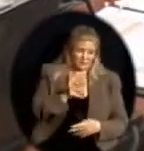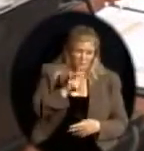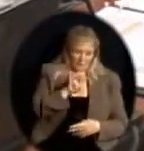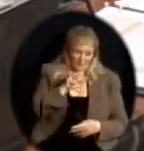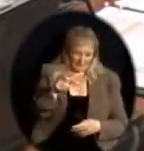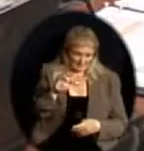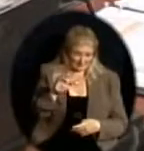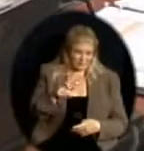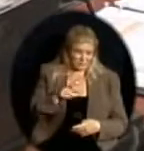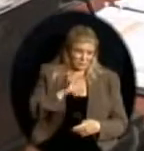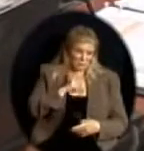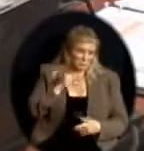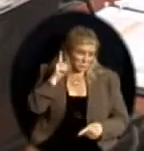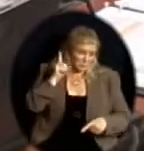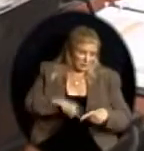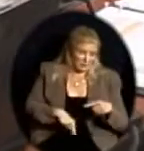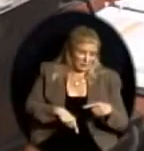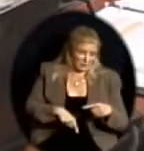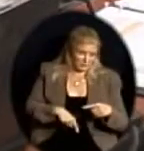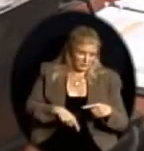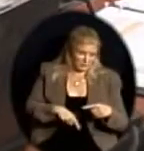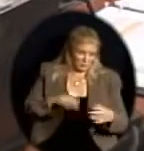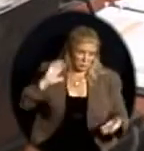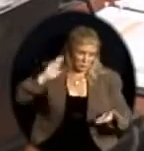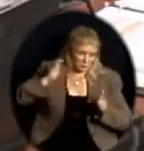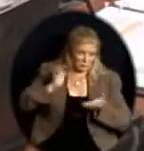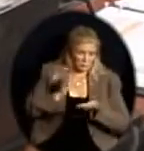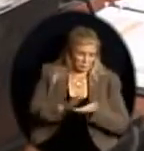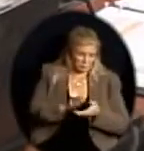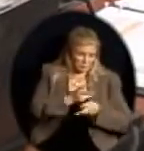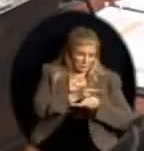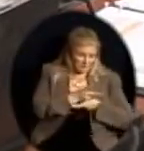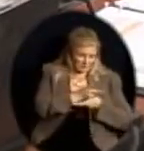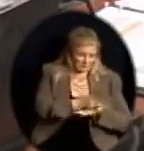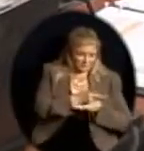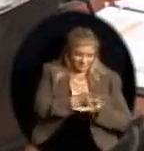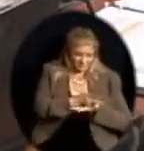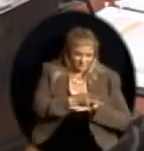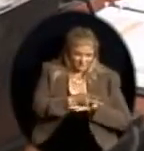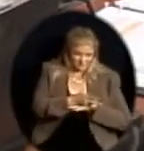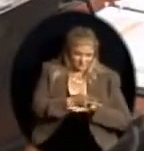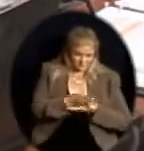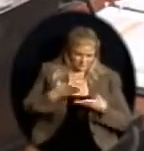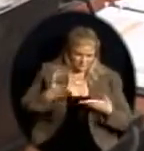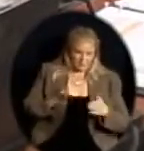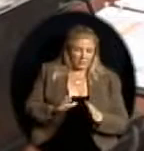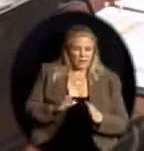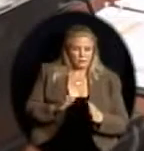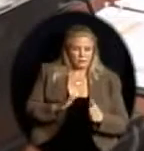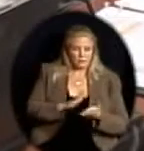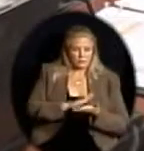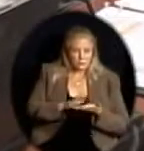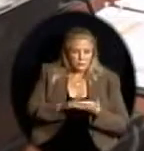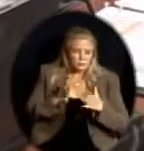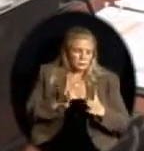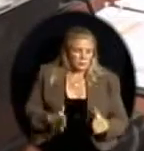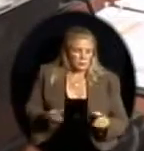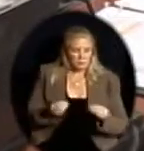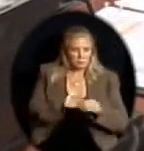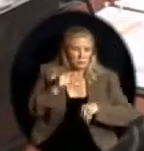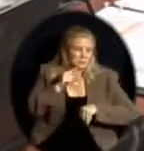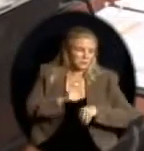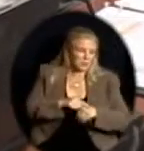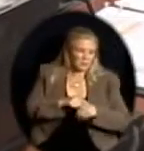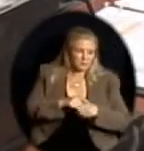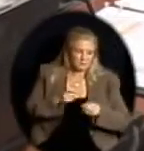can't wax it. So it really reduces the maintenance, allows custodians more time to deal with other